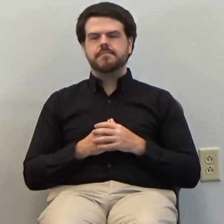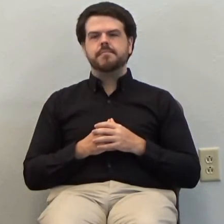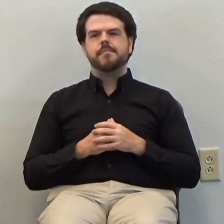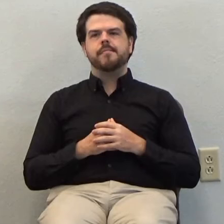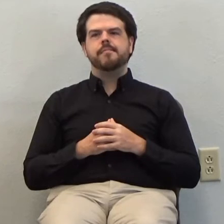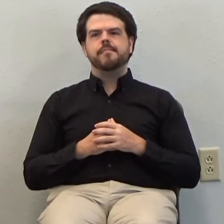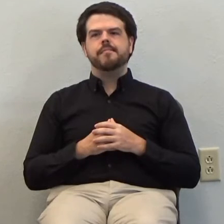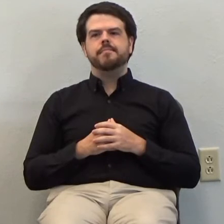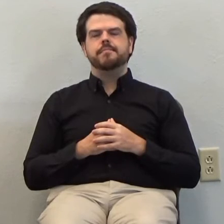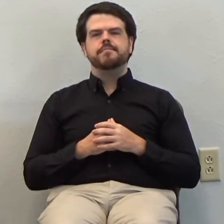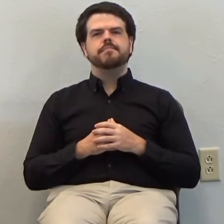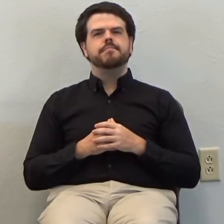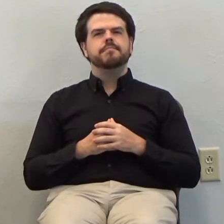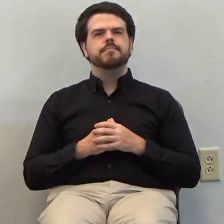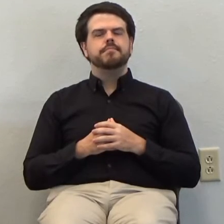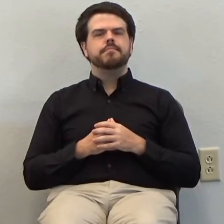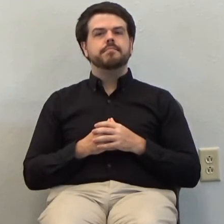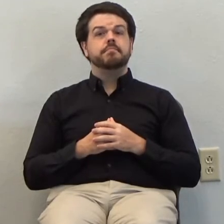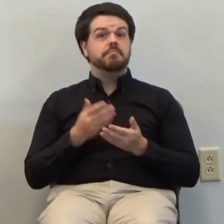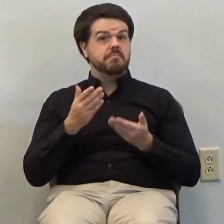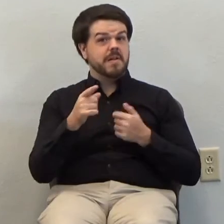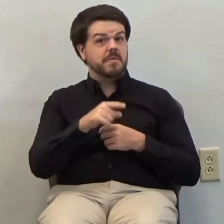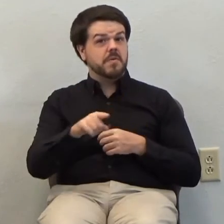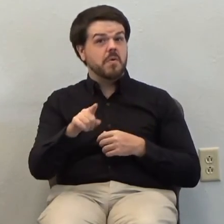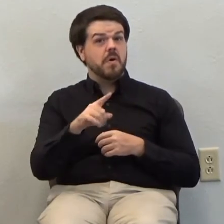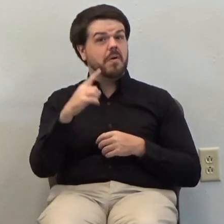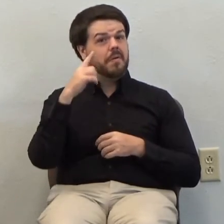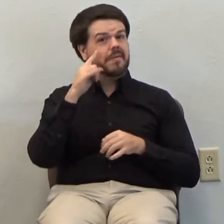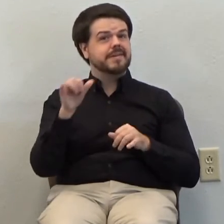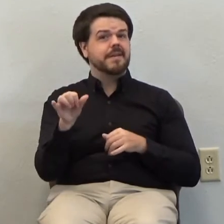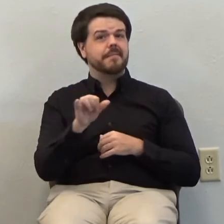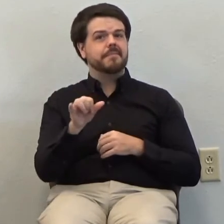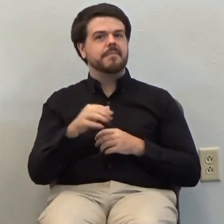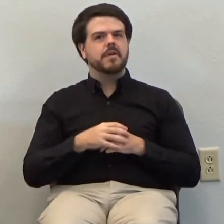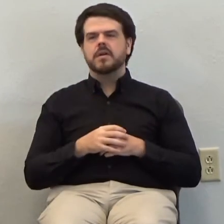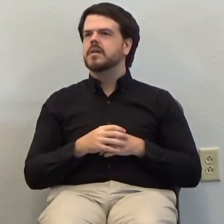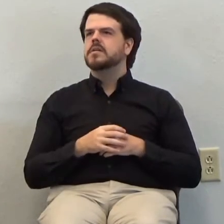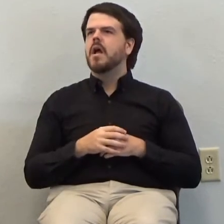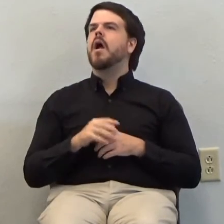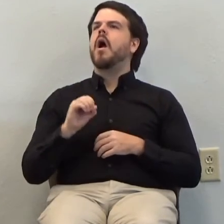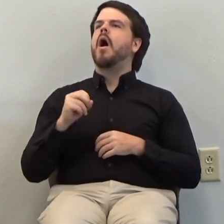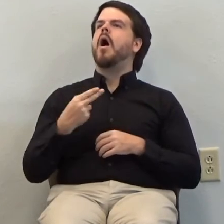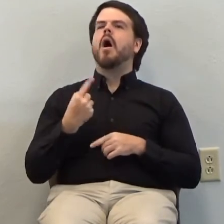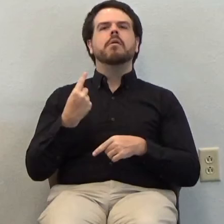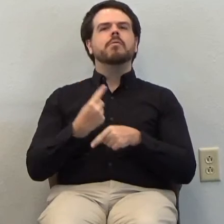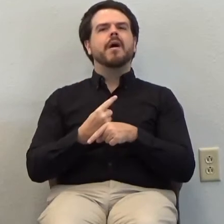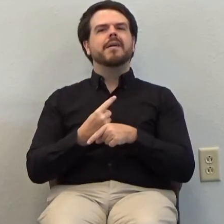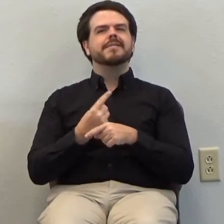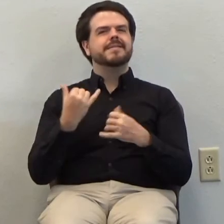so so we often maybe you've done it too oh that's right it's the lord's supper